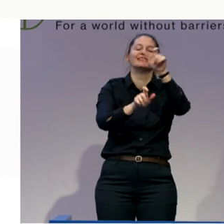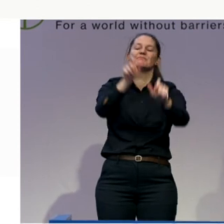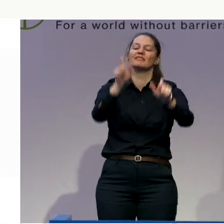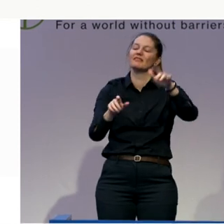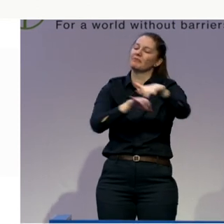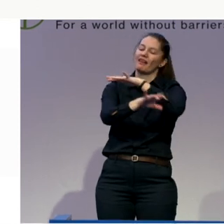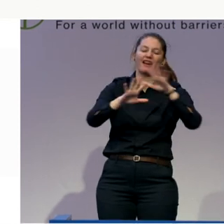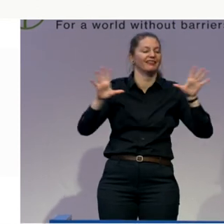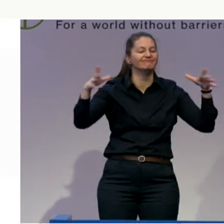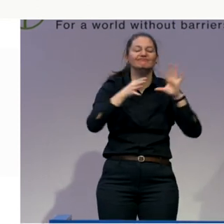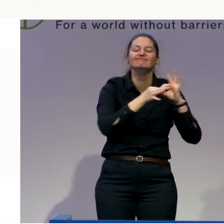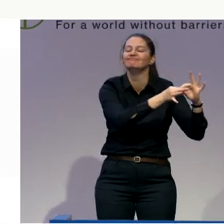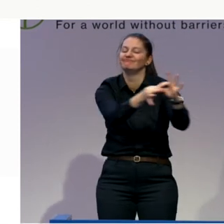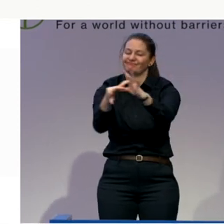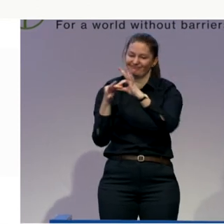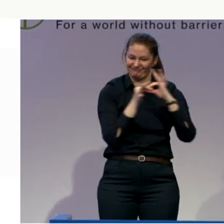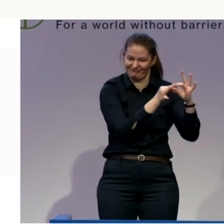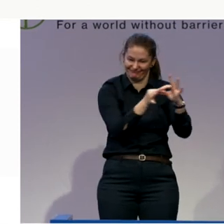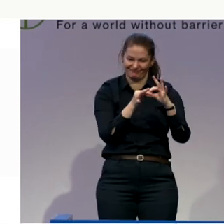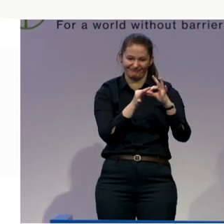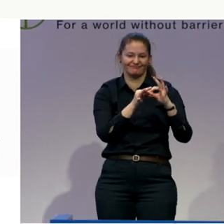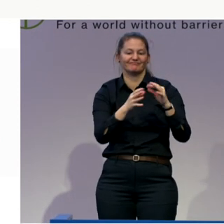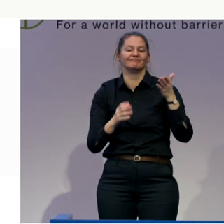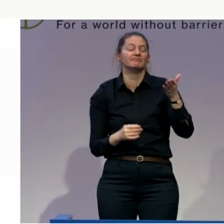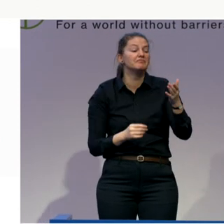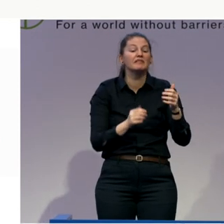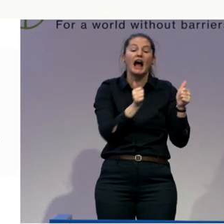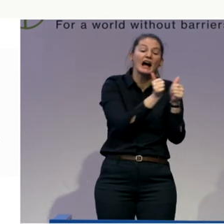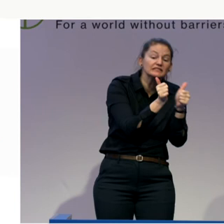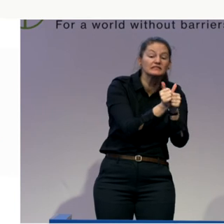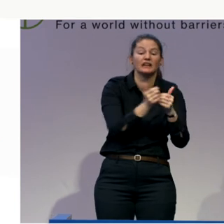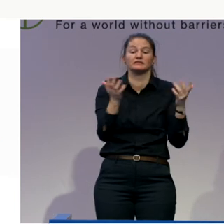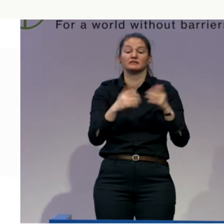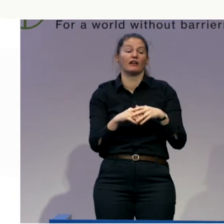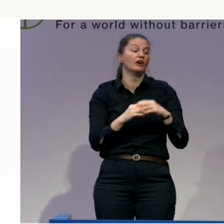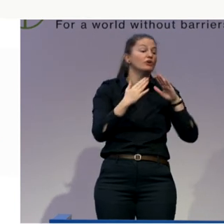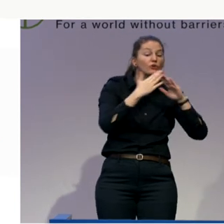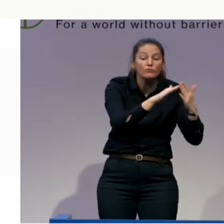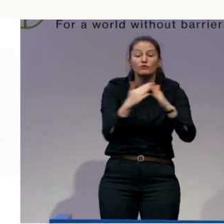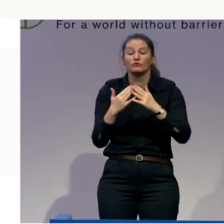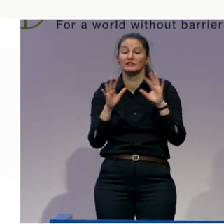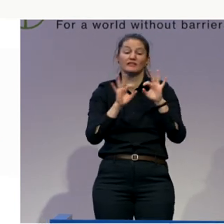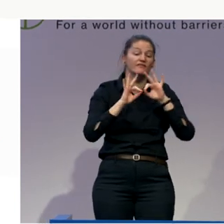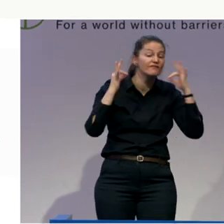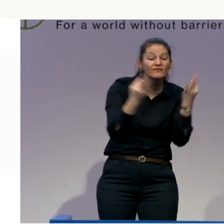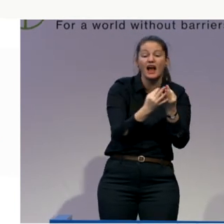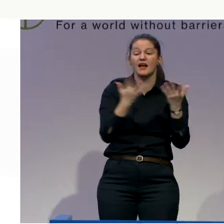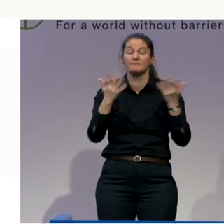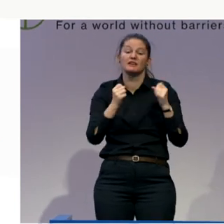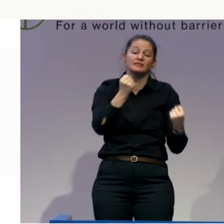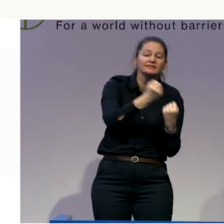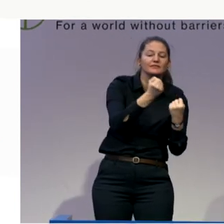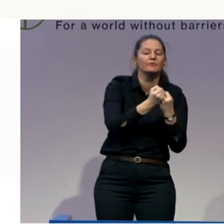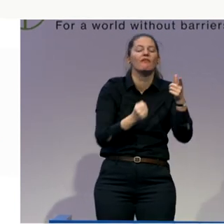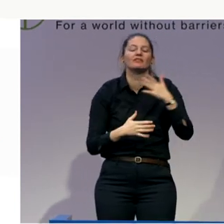or whether we are talking for families or community support, we need to pay attention to those emotions.